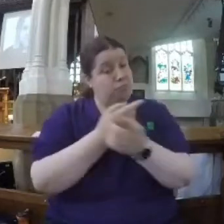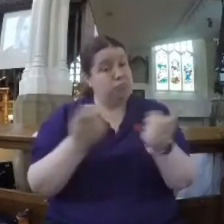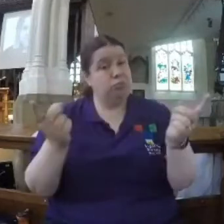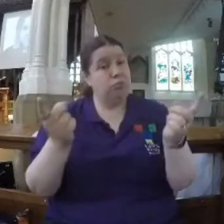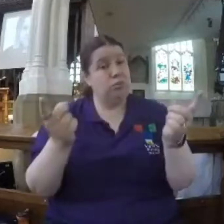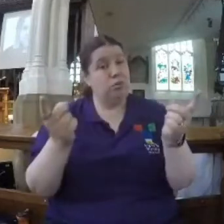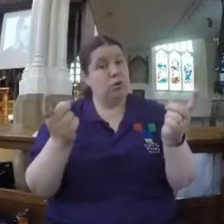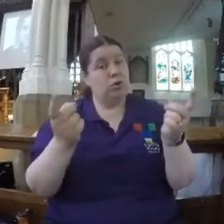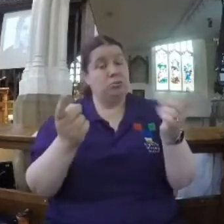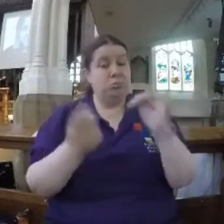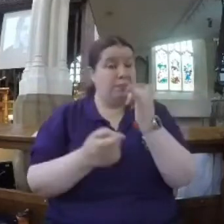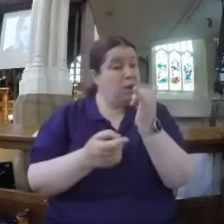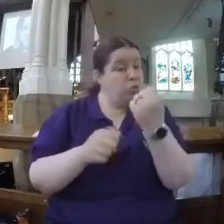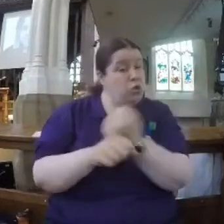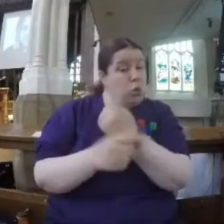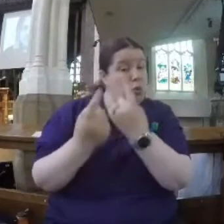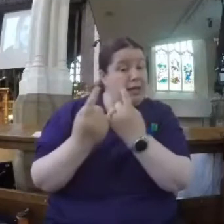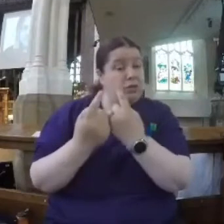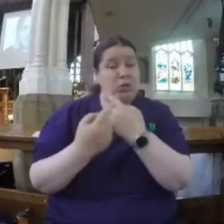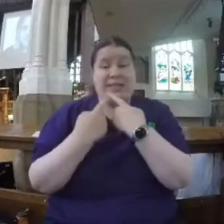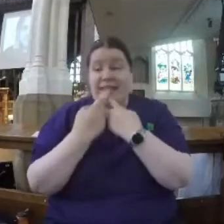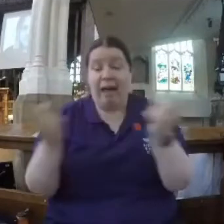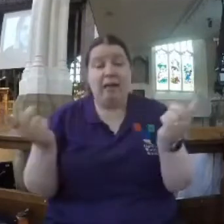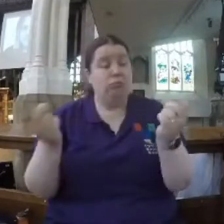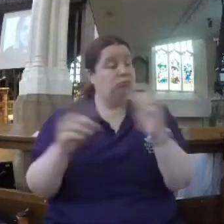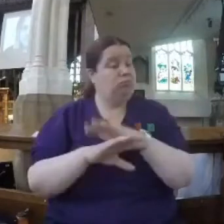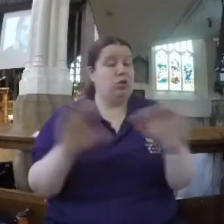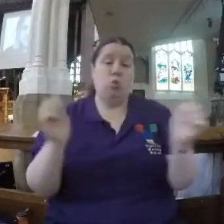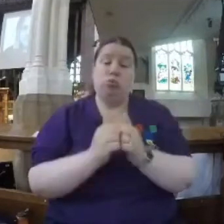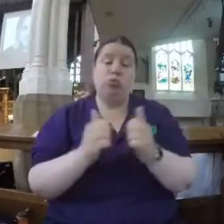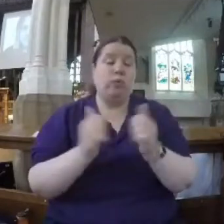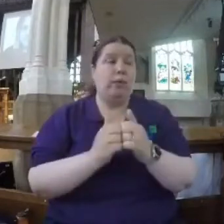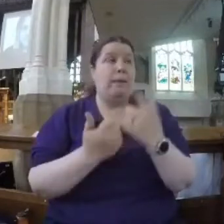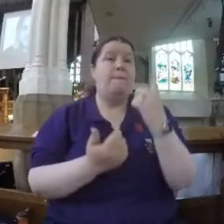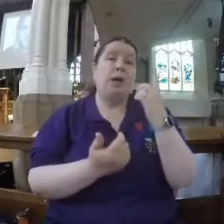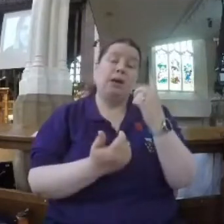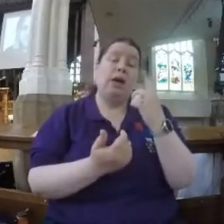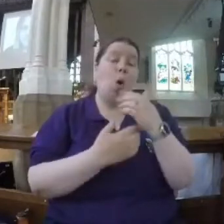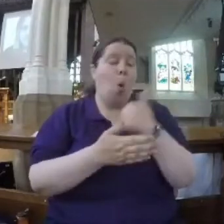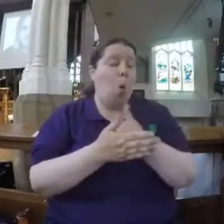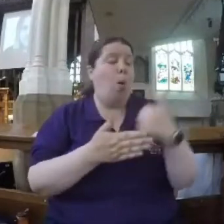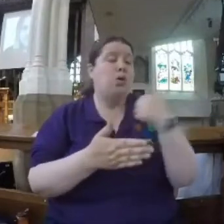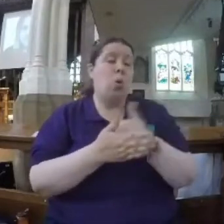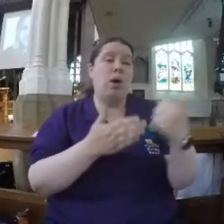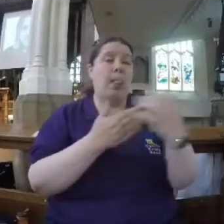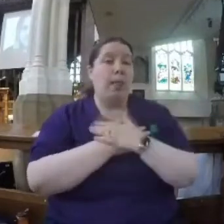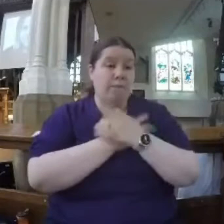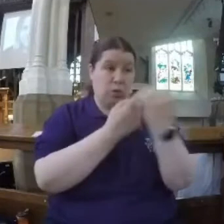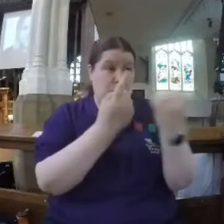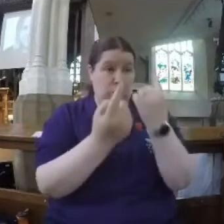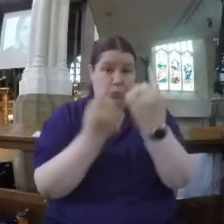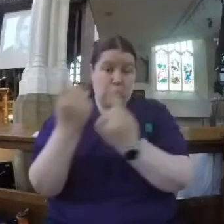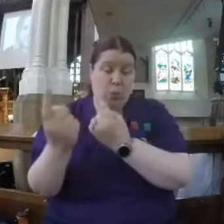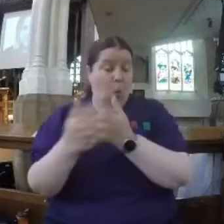doesn't always approve of what you do or say, but he still loves you and he always will love you.